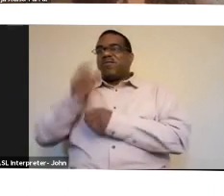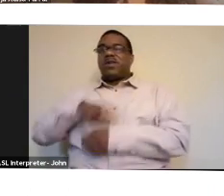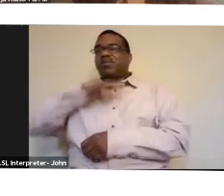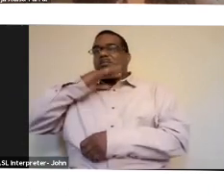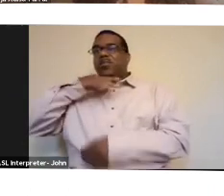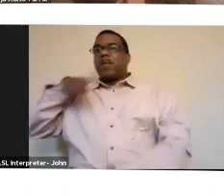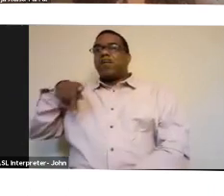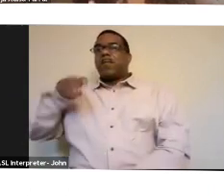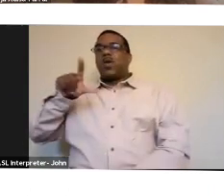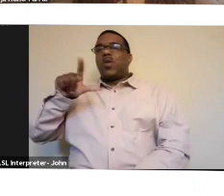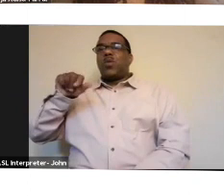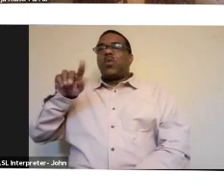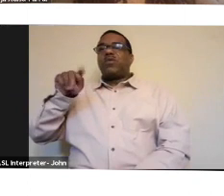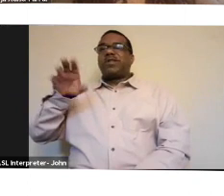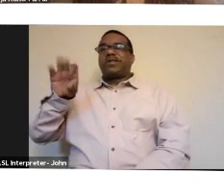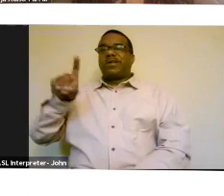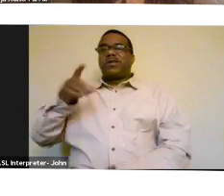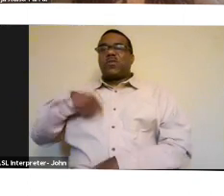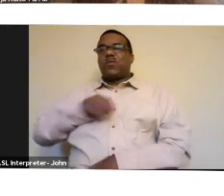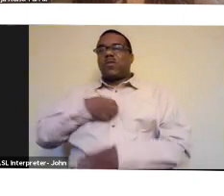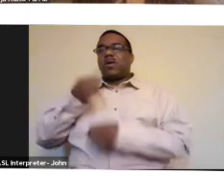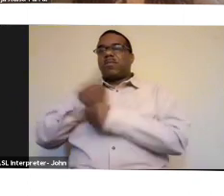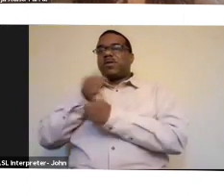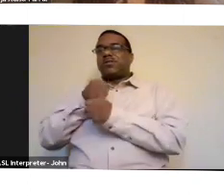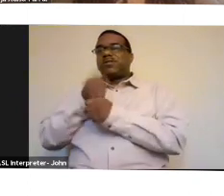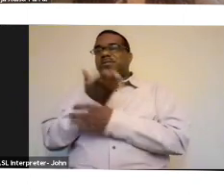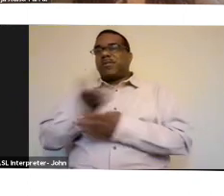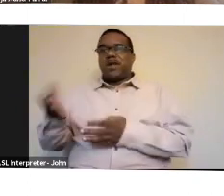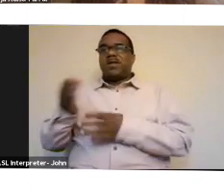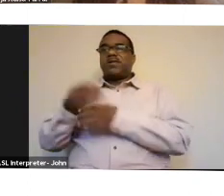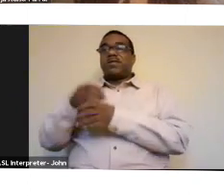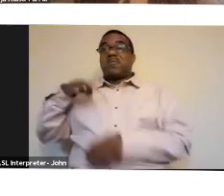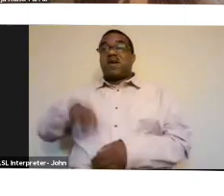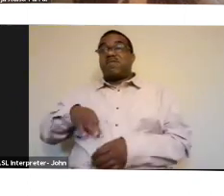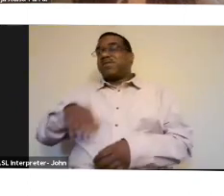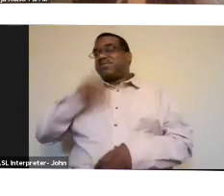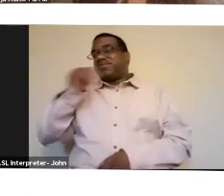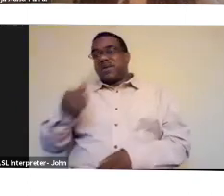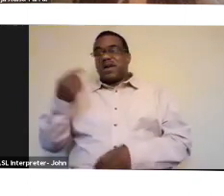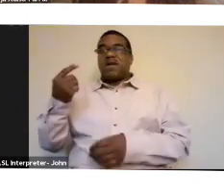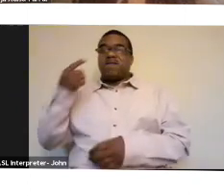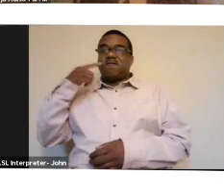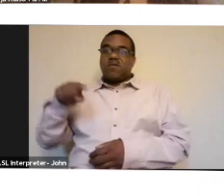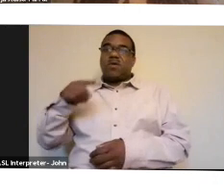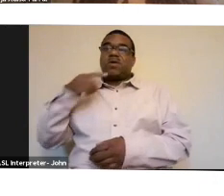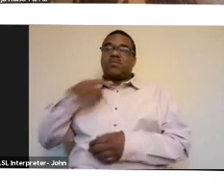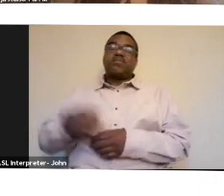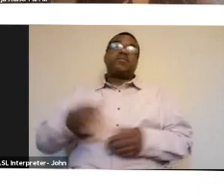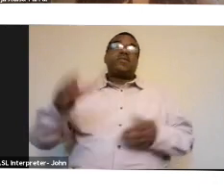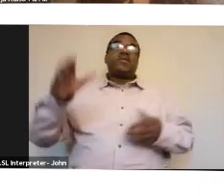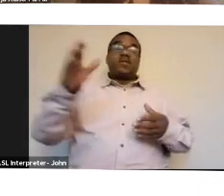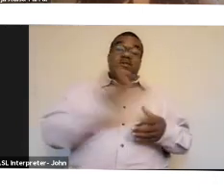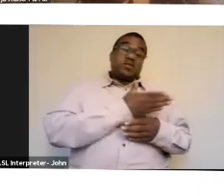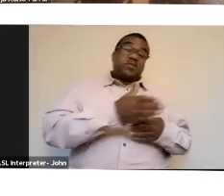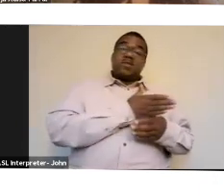we need to make sure that when we are producing products that the profit is not only going to shareholders and investors and